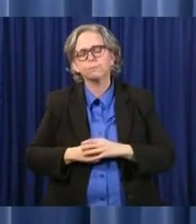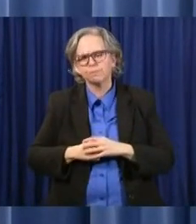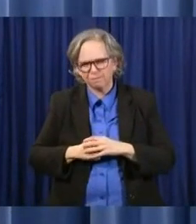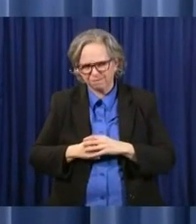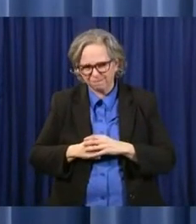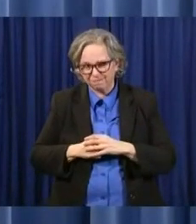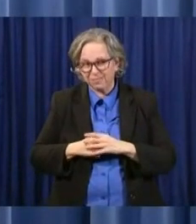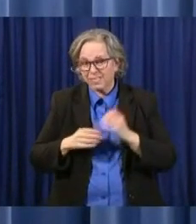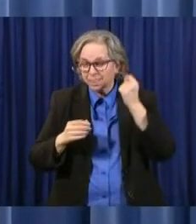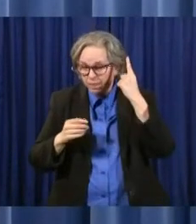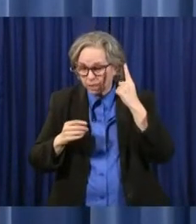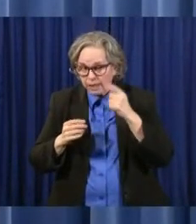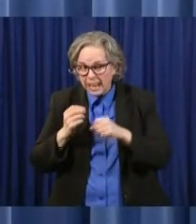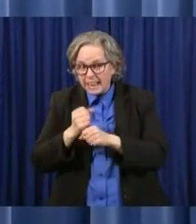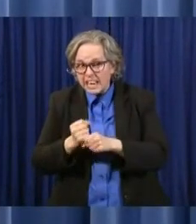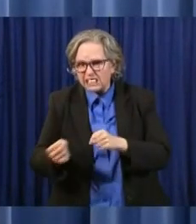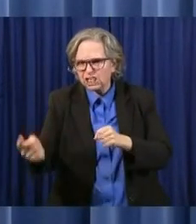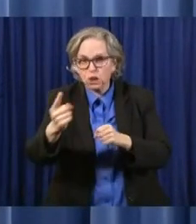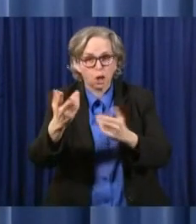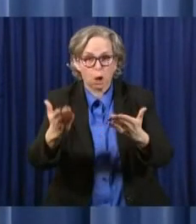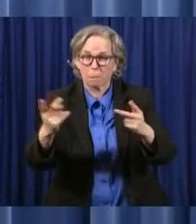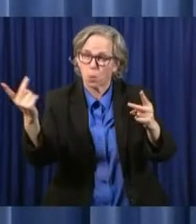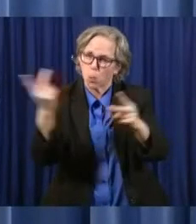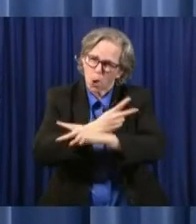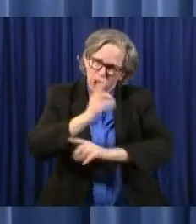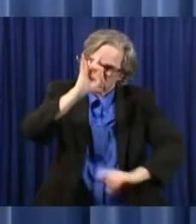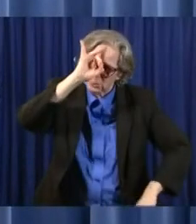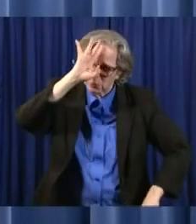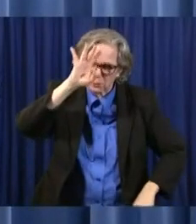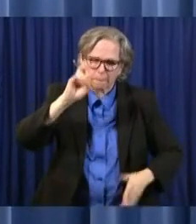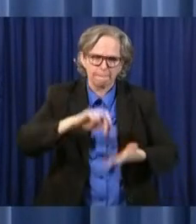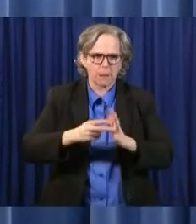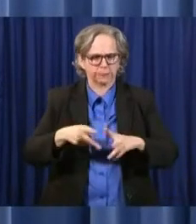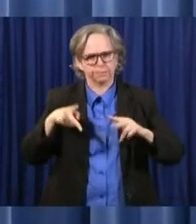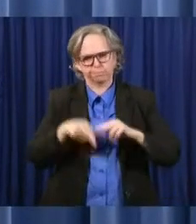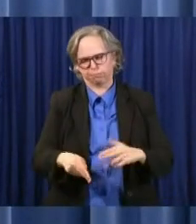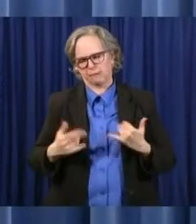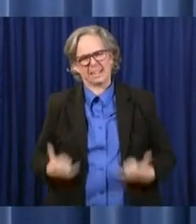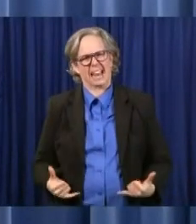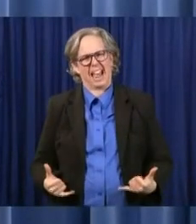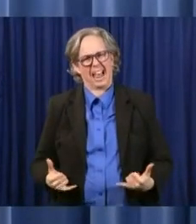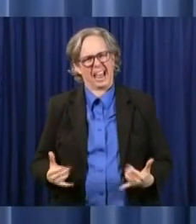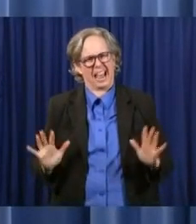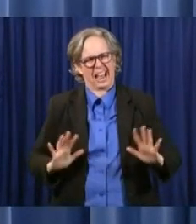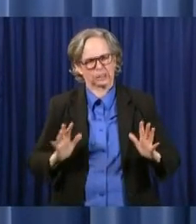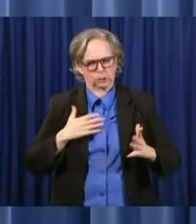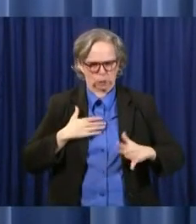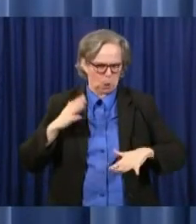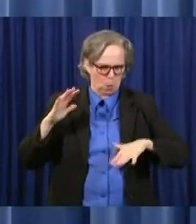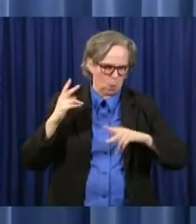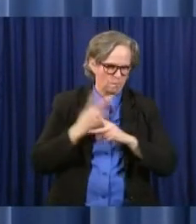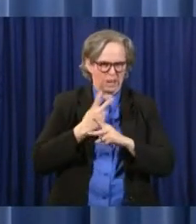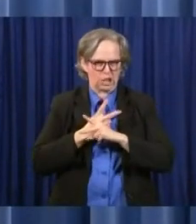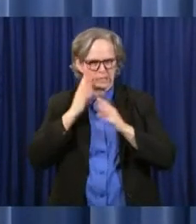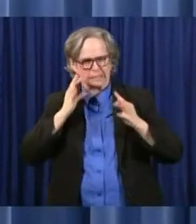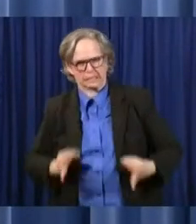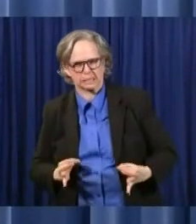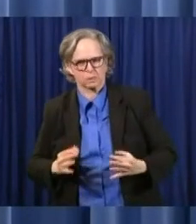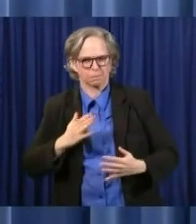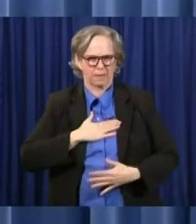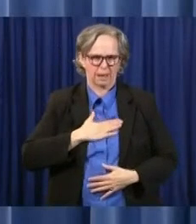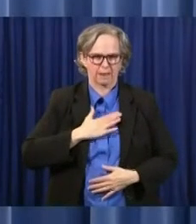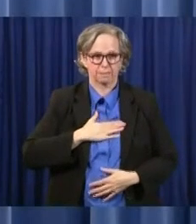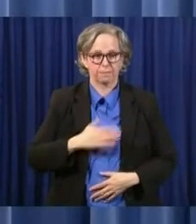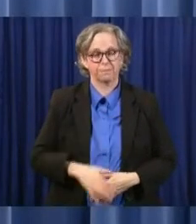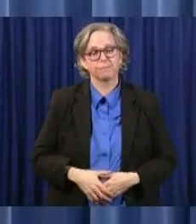dramatic. Now, with regard to our state agencies, each of our agencies, with the exception of the Department of